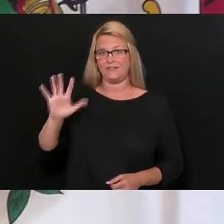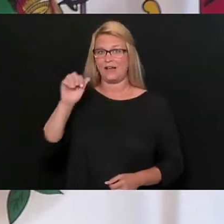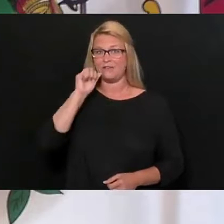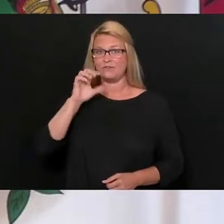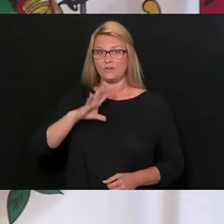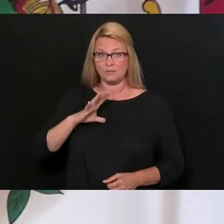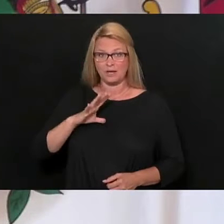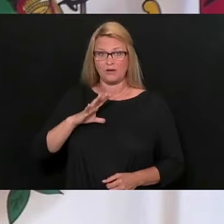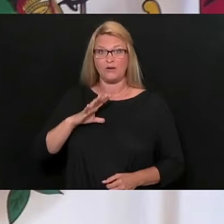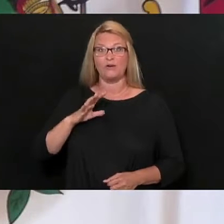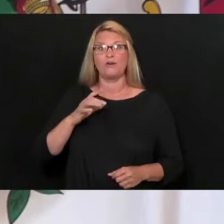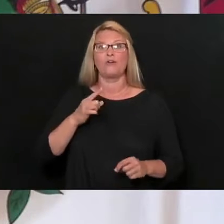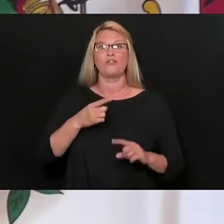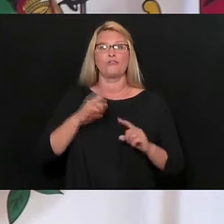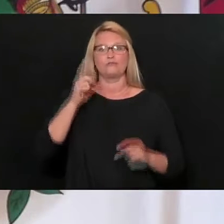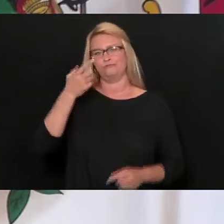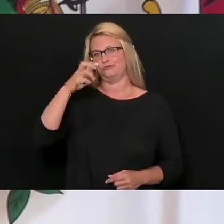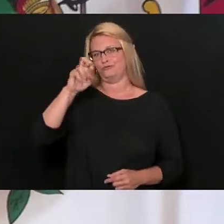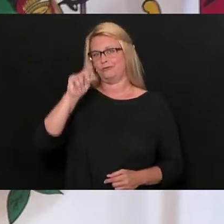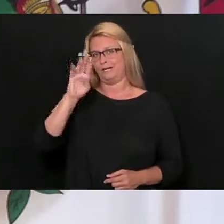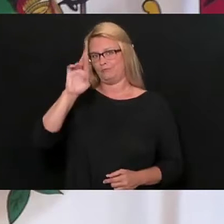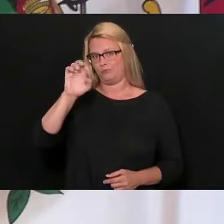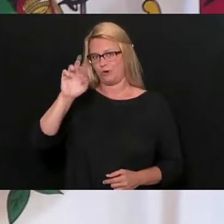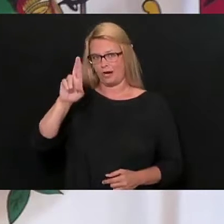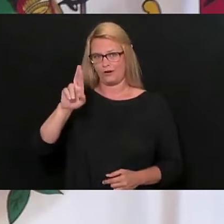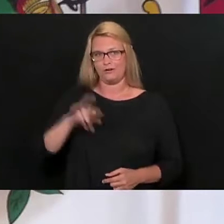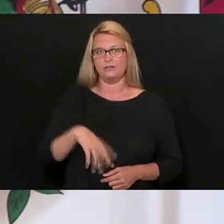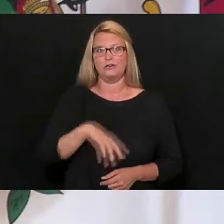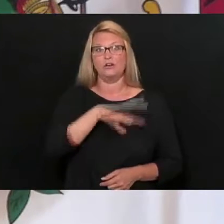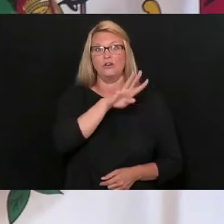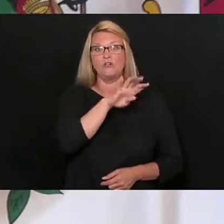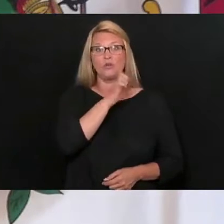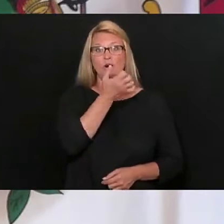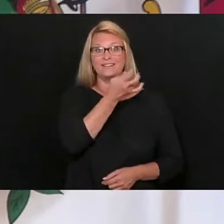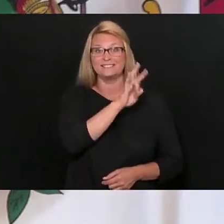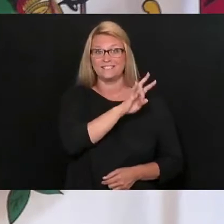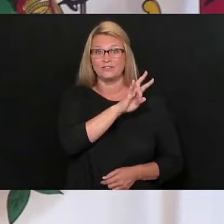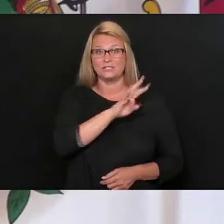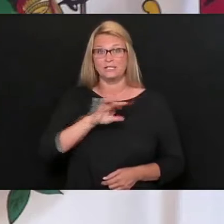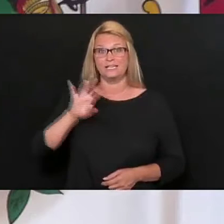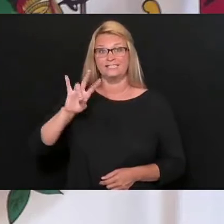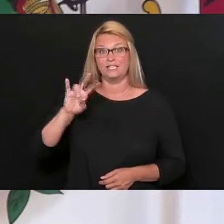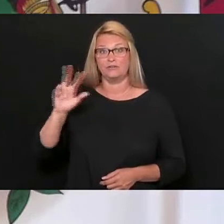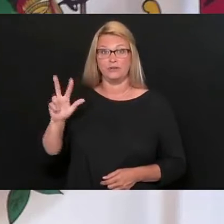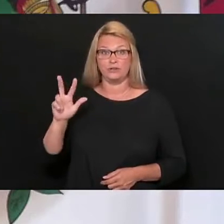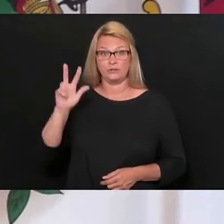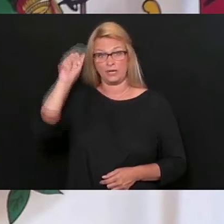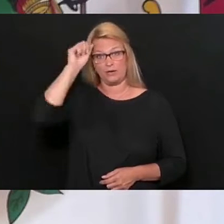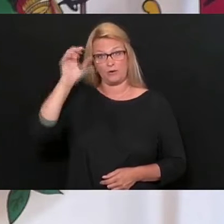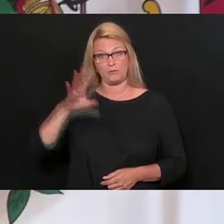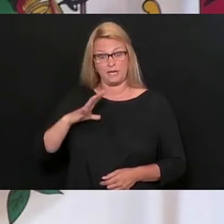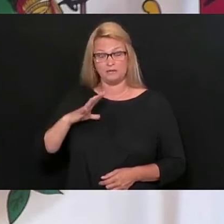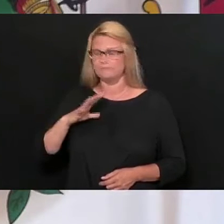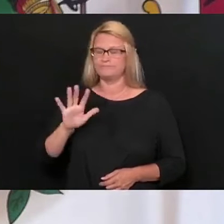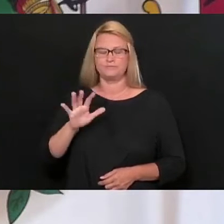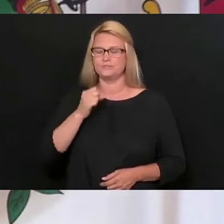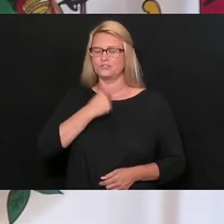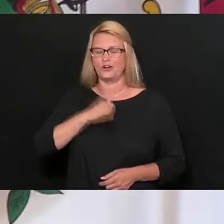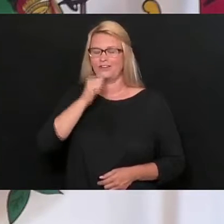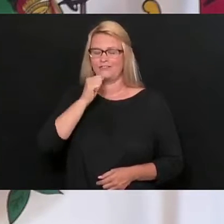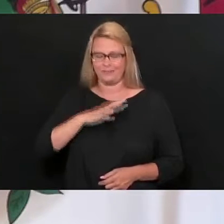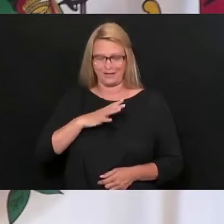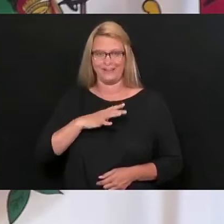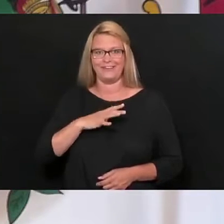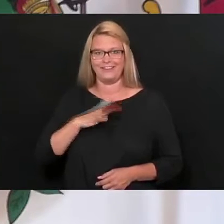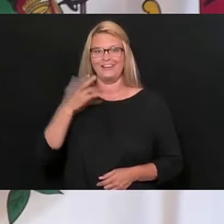female from Greenbrier County. Our 417th death is a 73-year-old female from